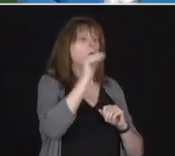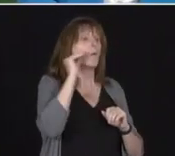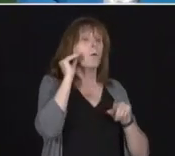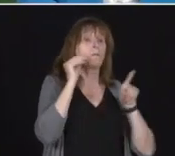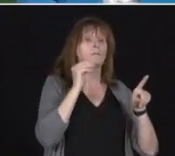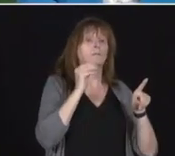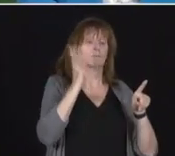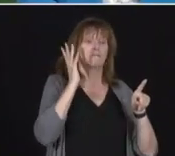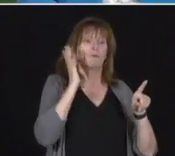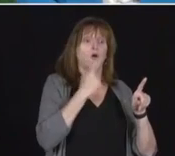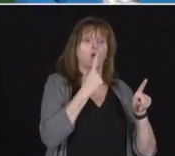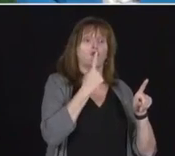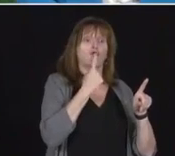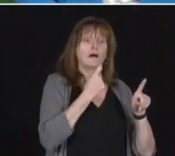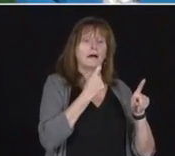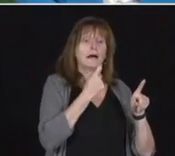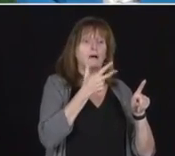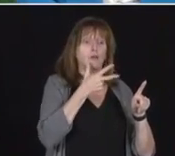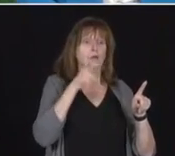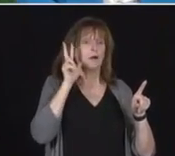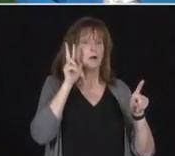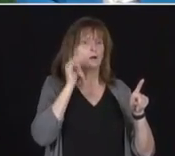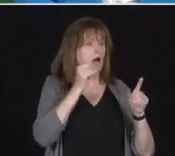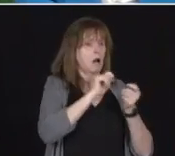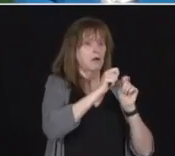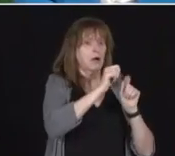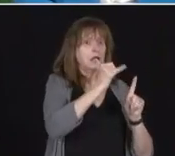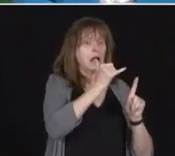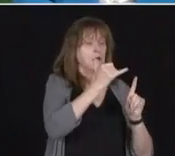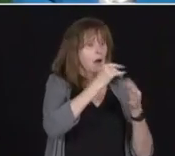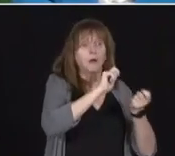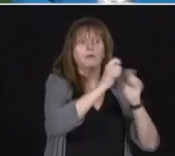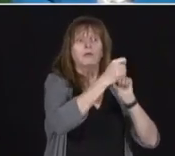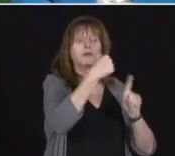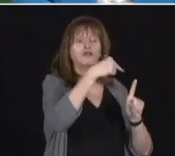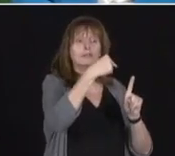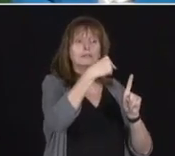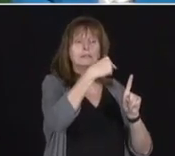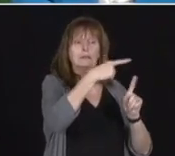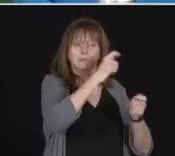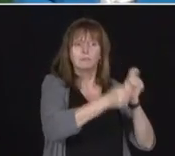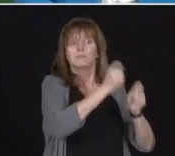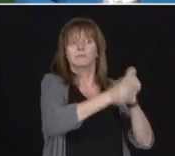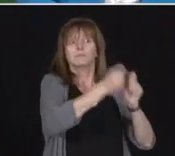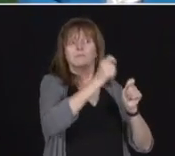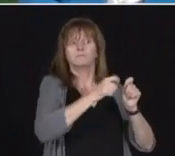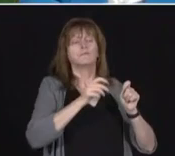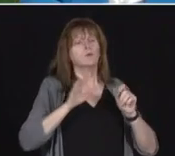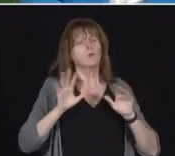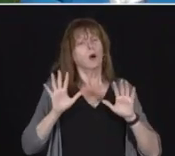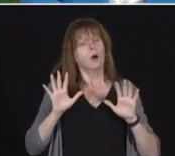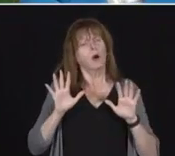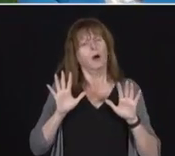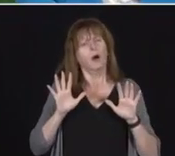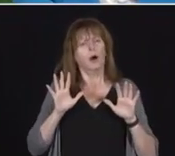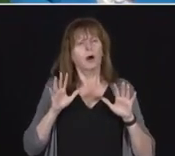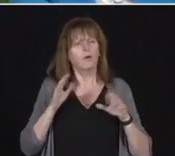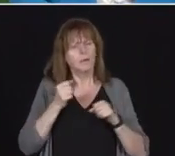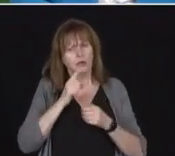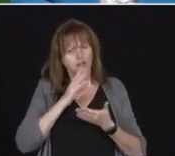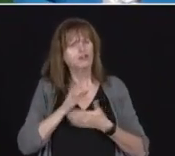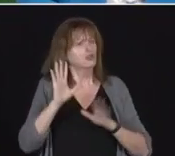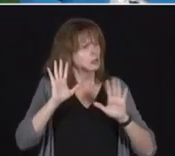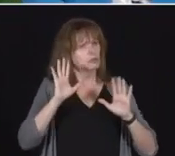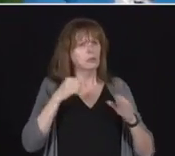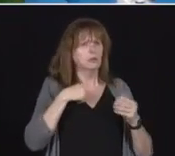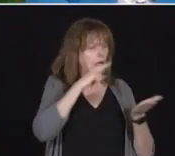several days ago may be yellow now, or perhaps even green. So we want to make sure that we do the assessments, it is the on-the-spot inspections